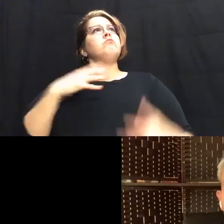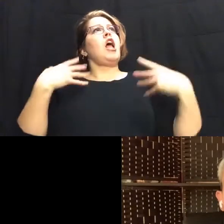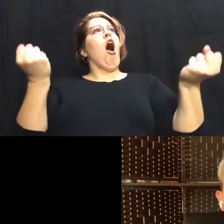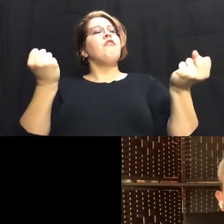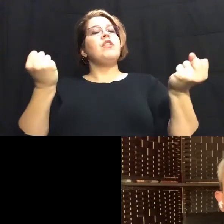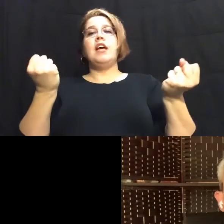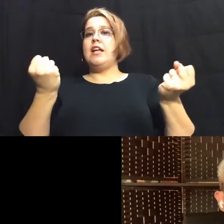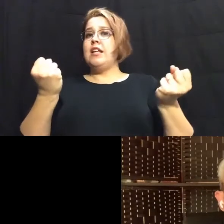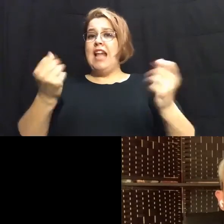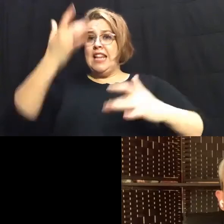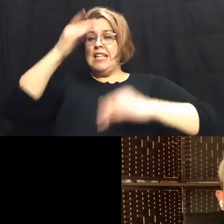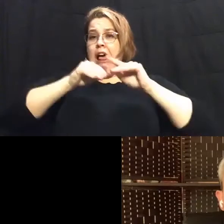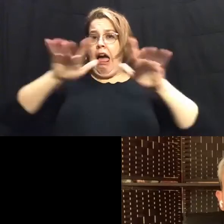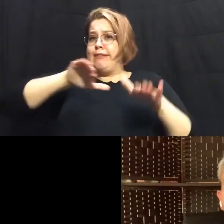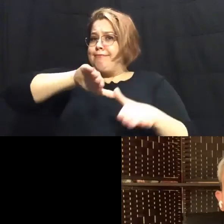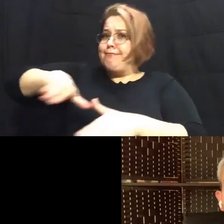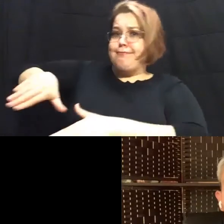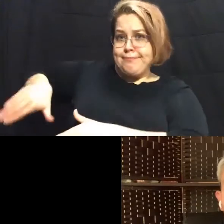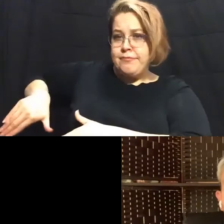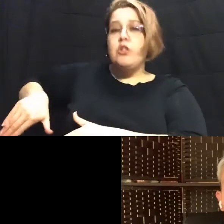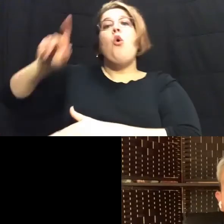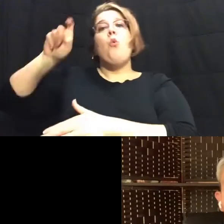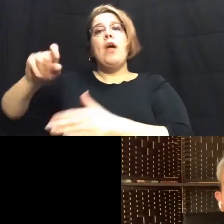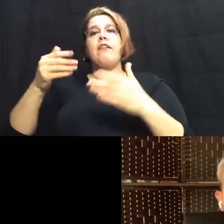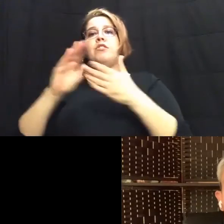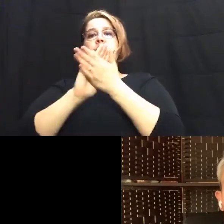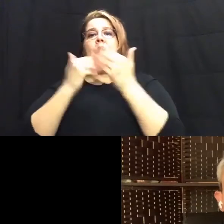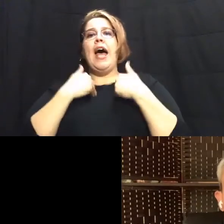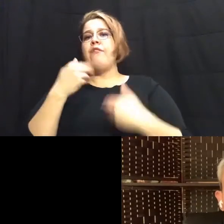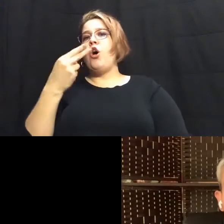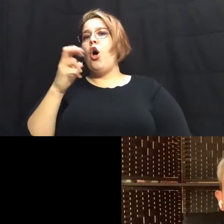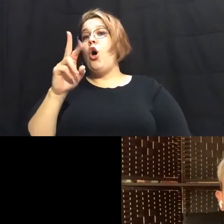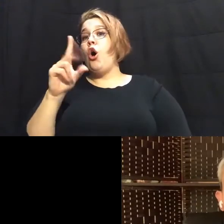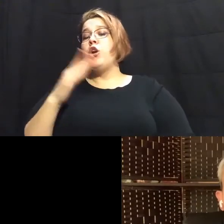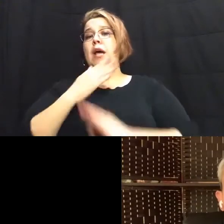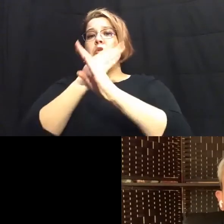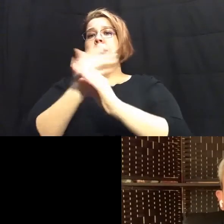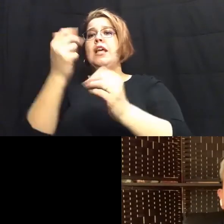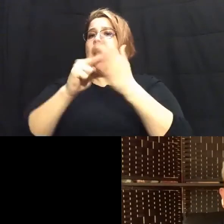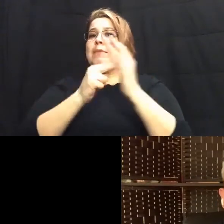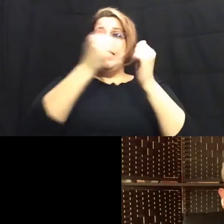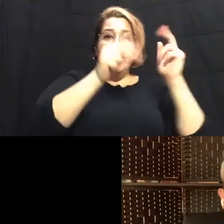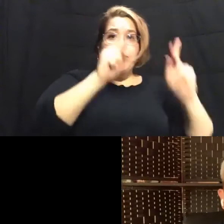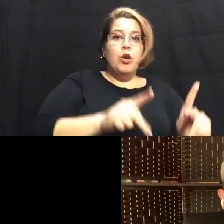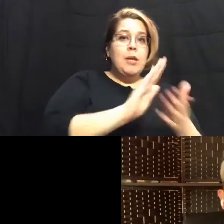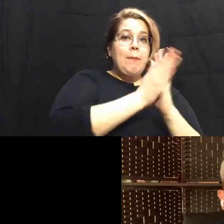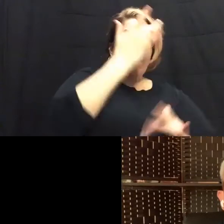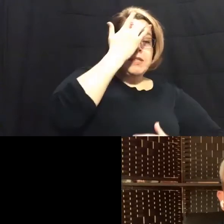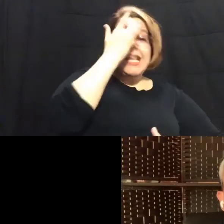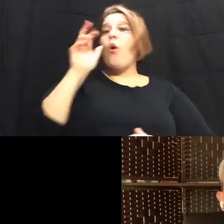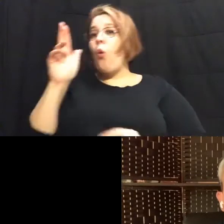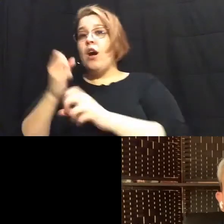is behind us we have to reach herd immunity and you only do that by getting everyone sick or by getting people vaccinated